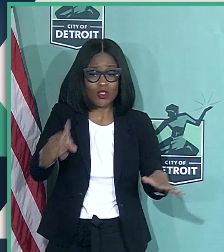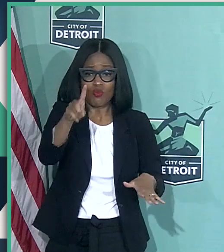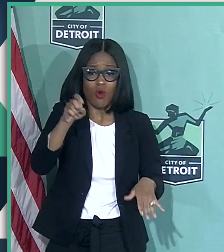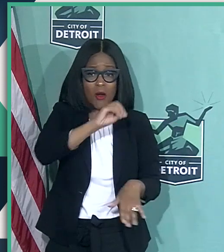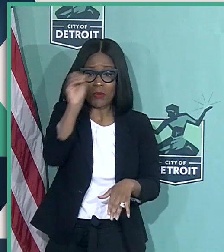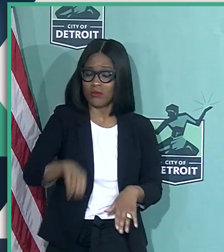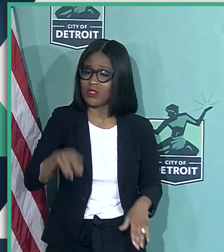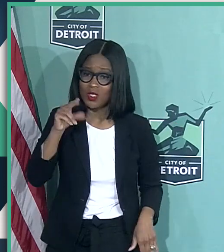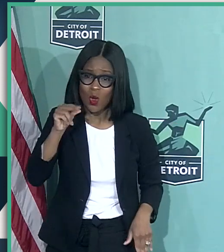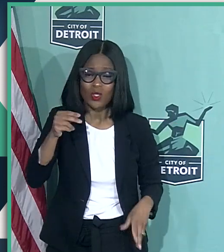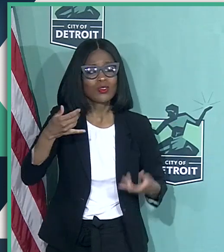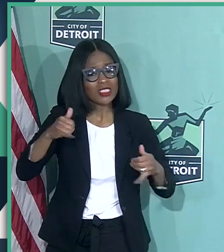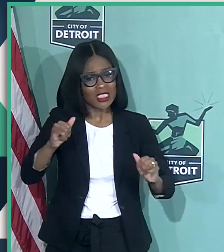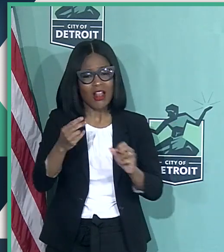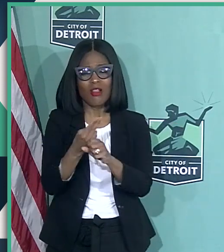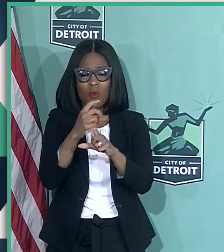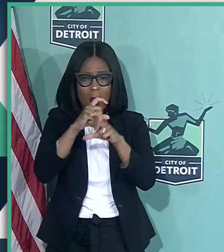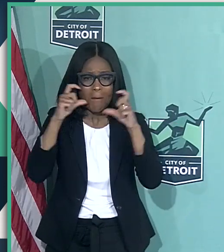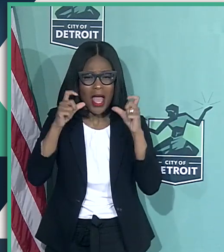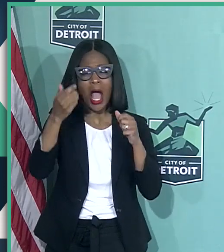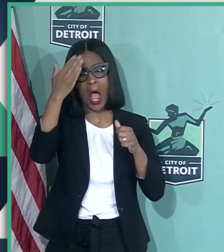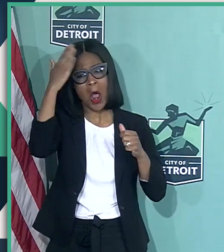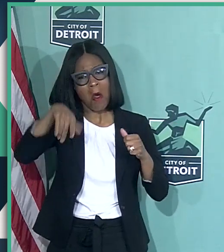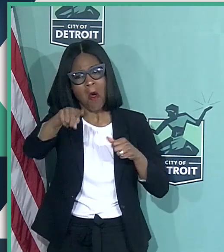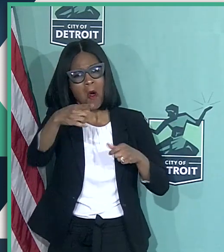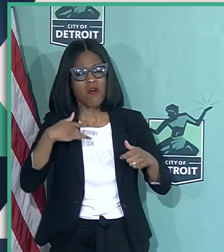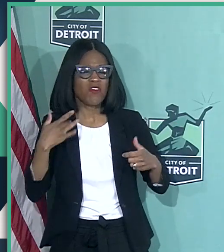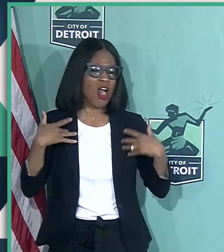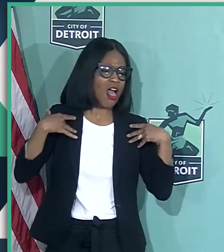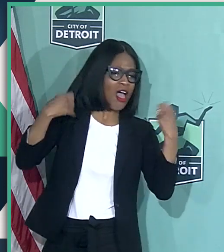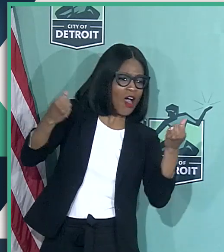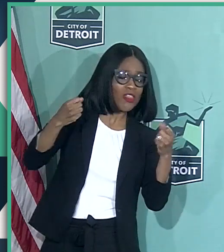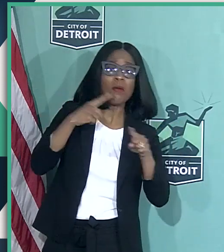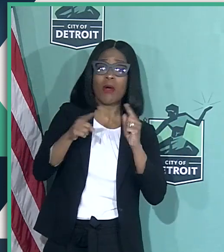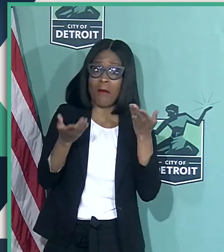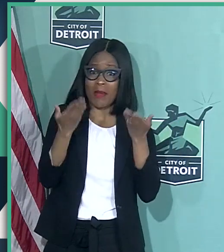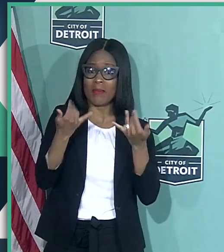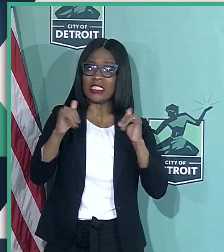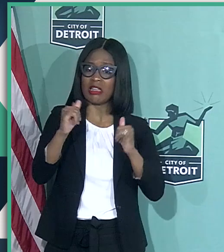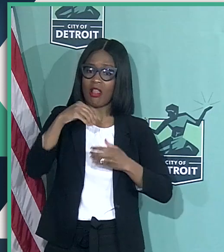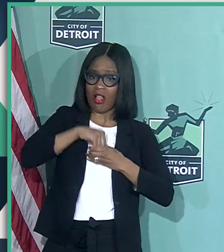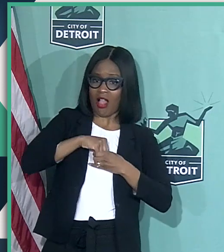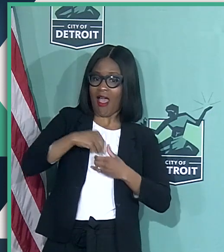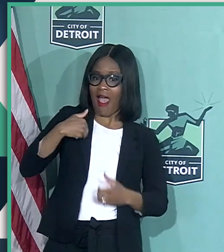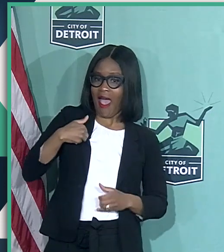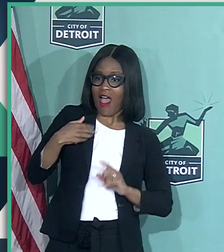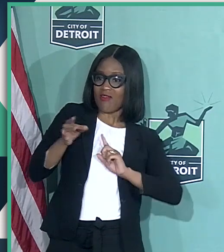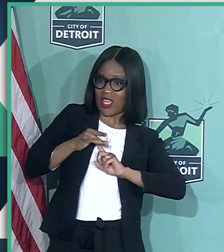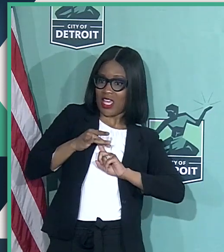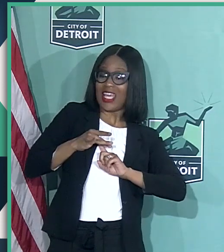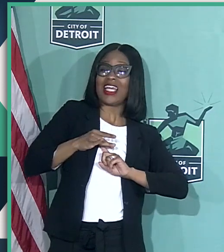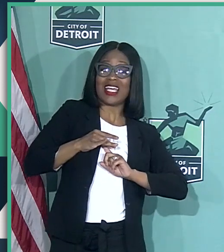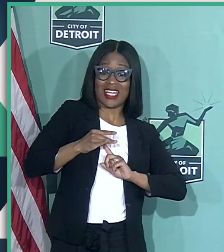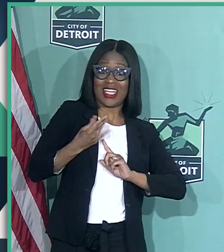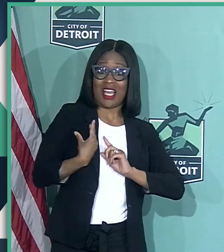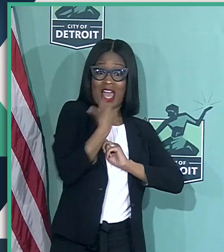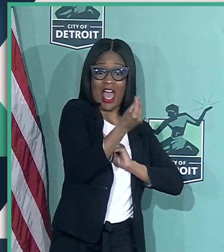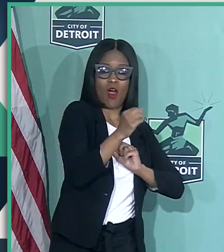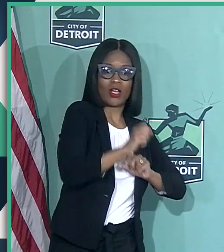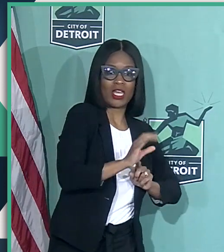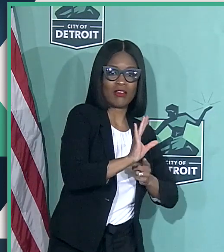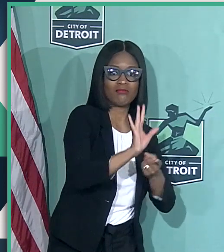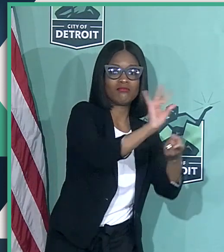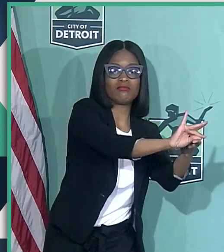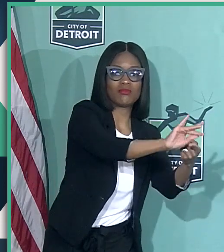mask. You may even feel extremely healthy, but you could be a carrier. So please wear your mask. Make sure you're covering both your nose and your mouth.